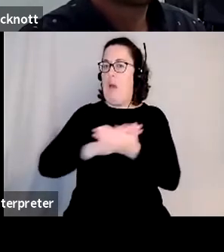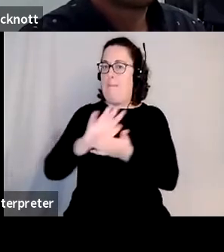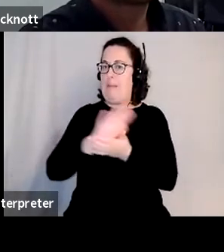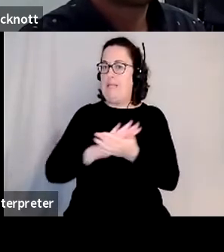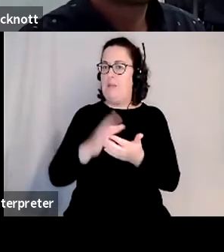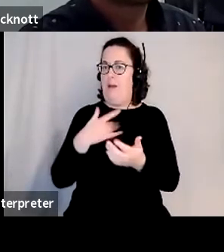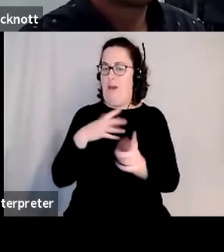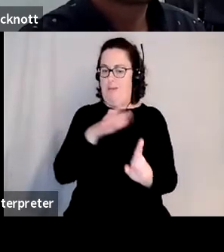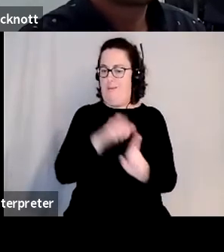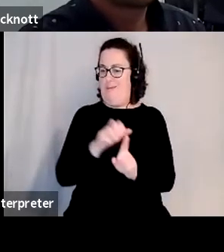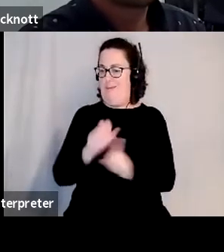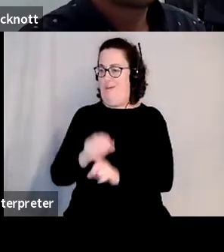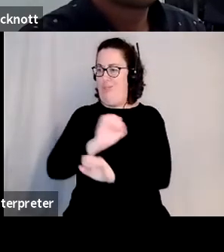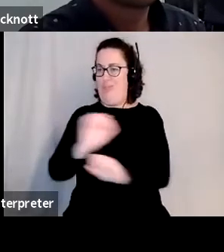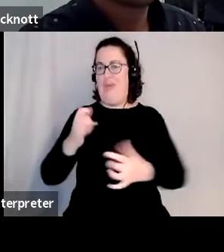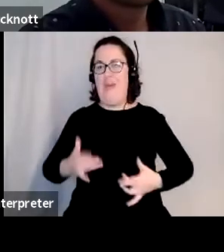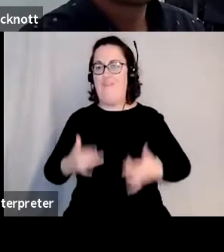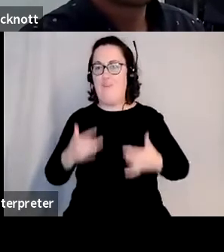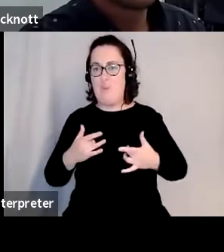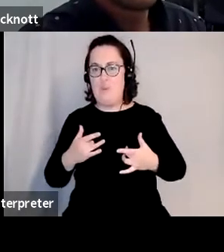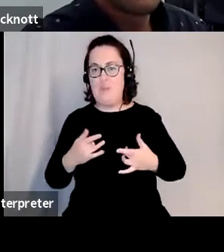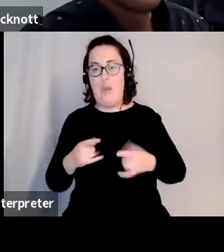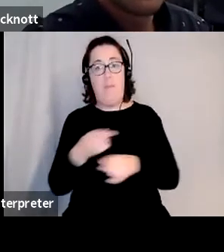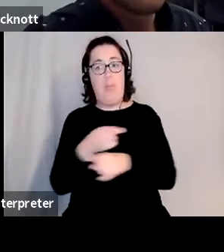personally saw it